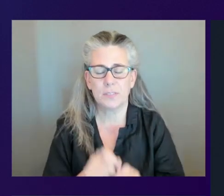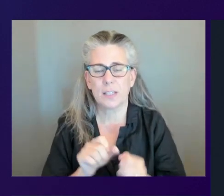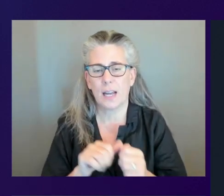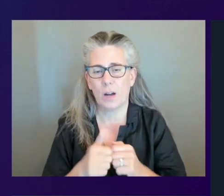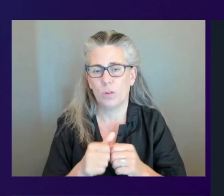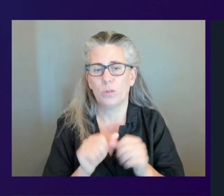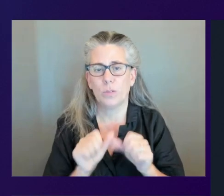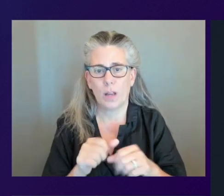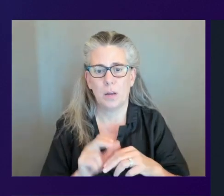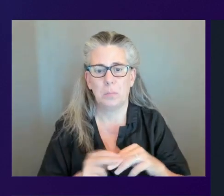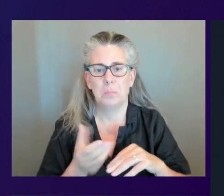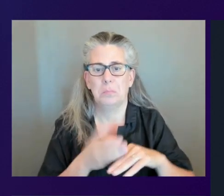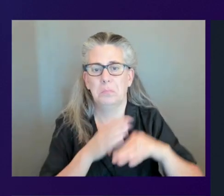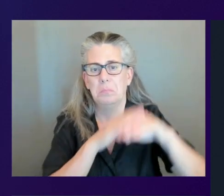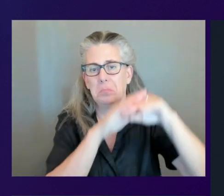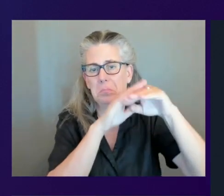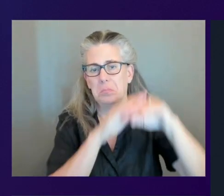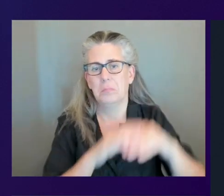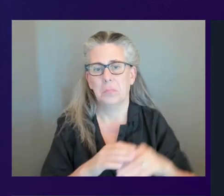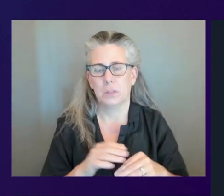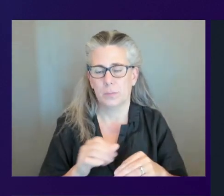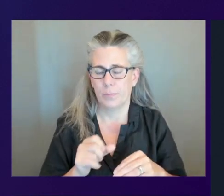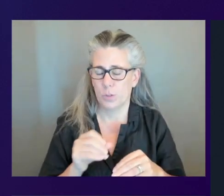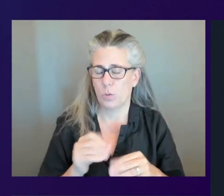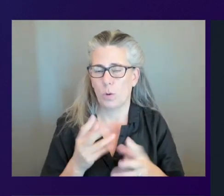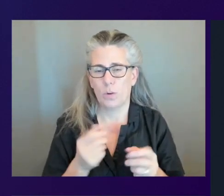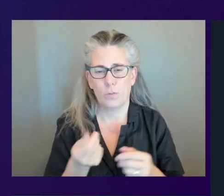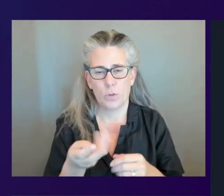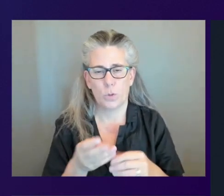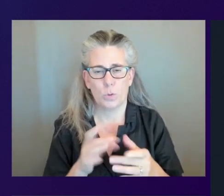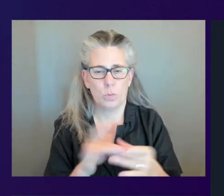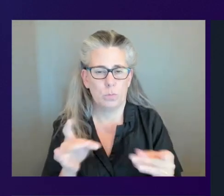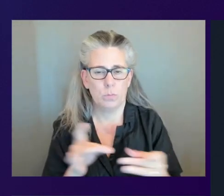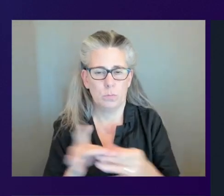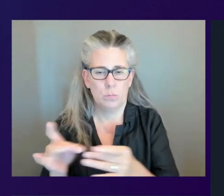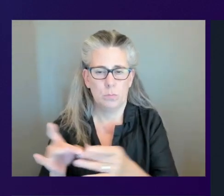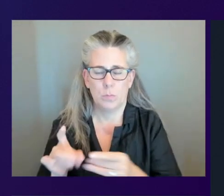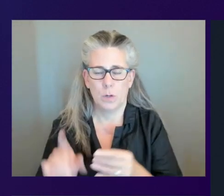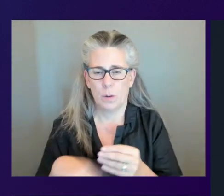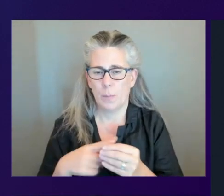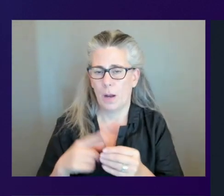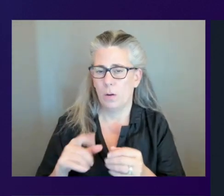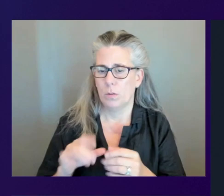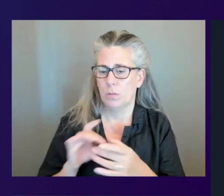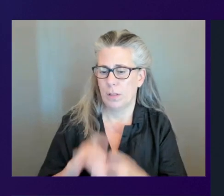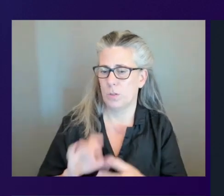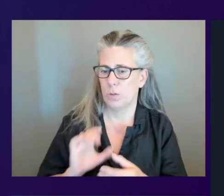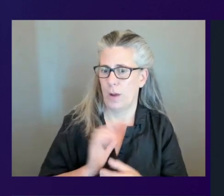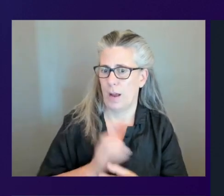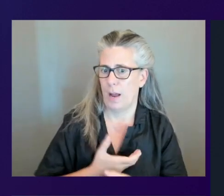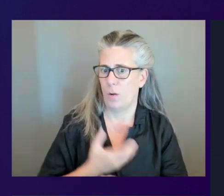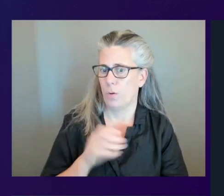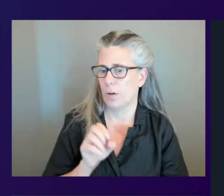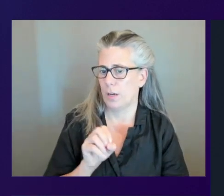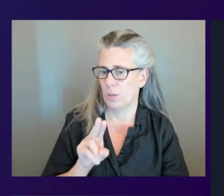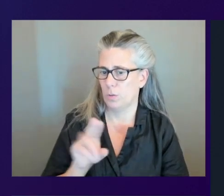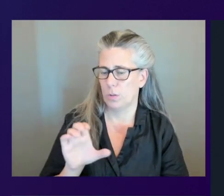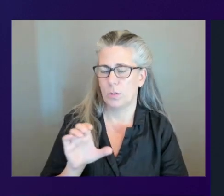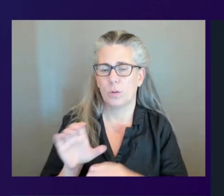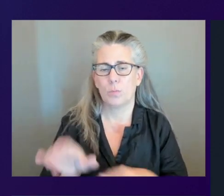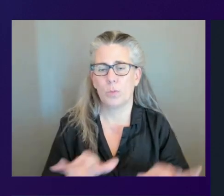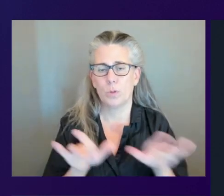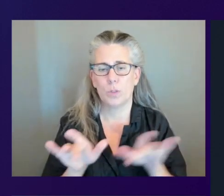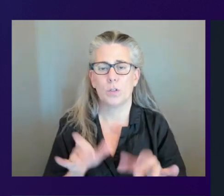some call outs from today that related to how our end user computing services at AWS